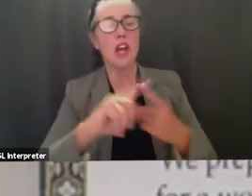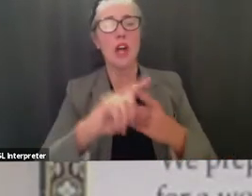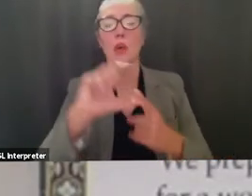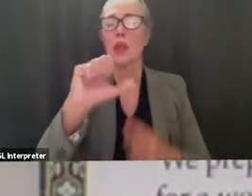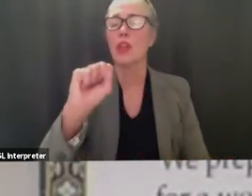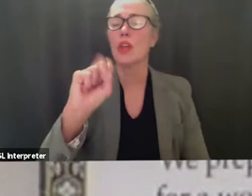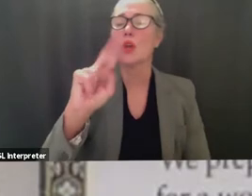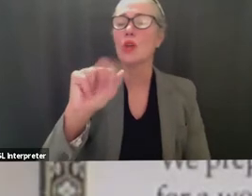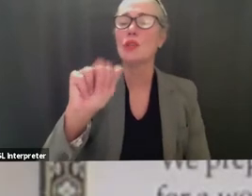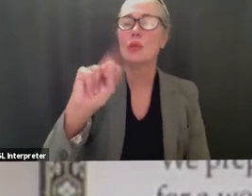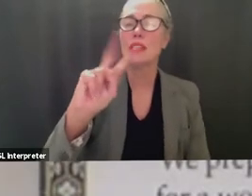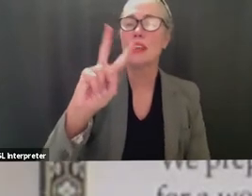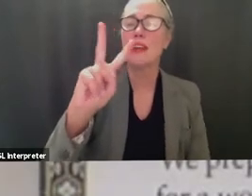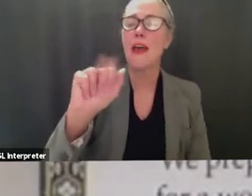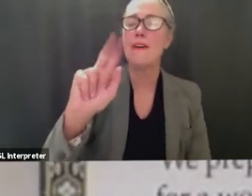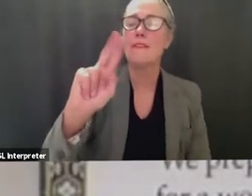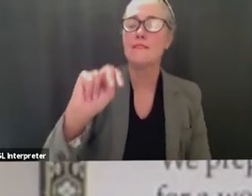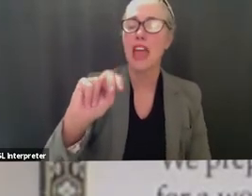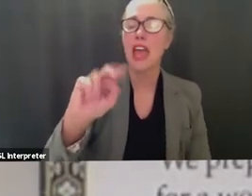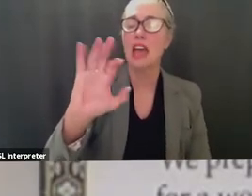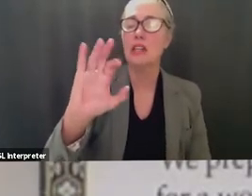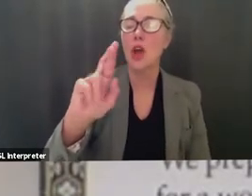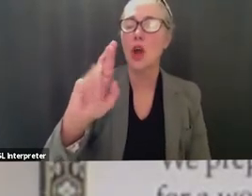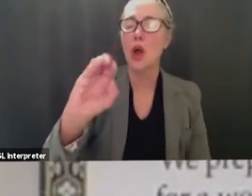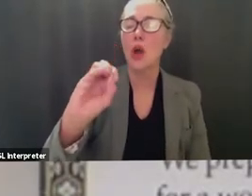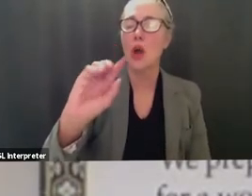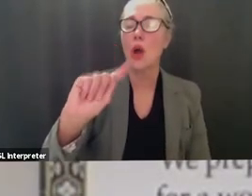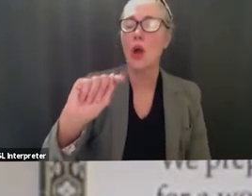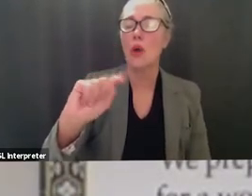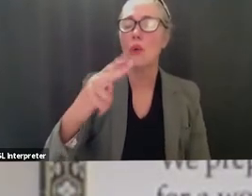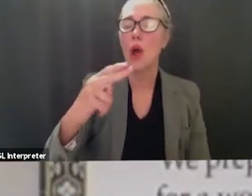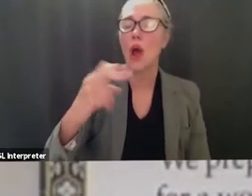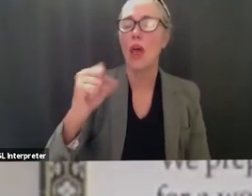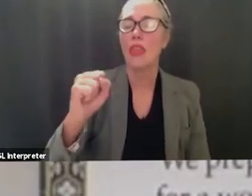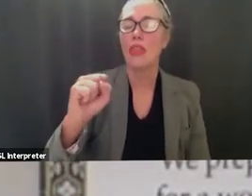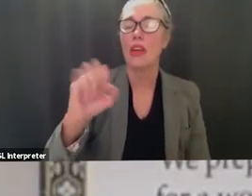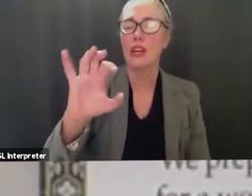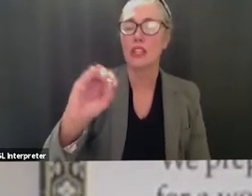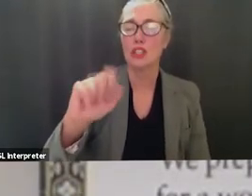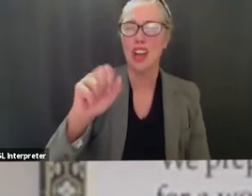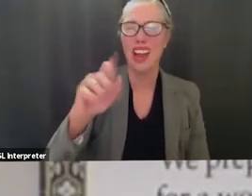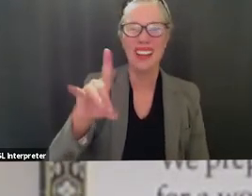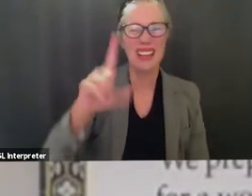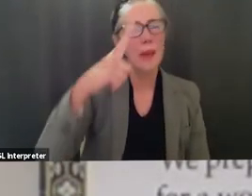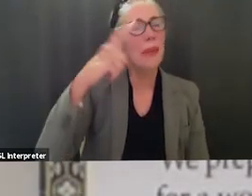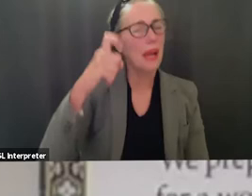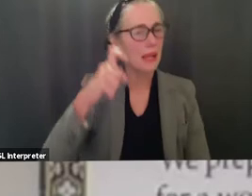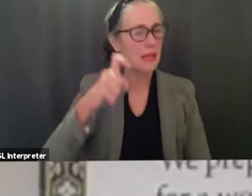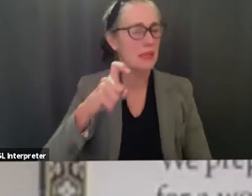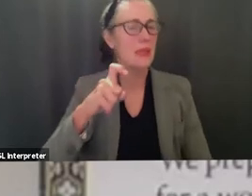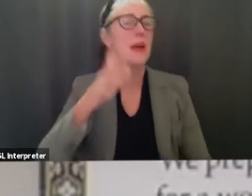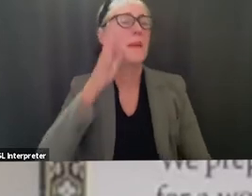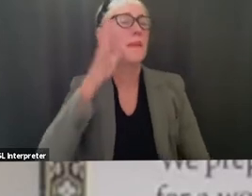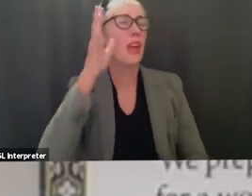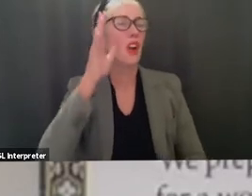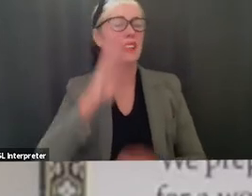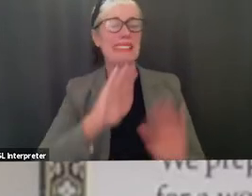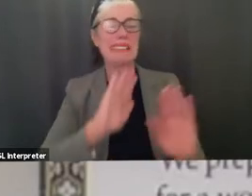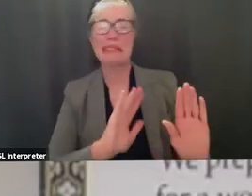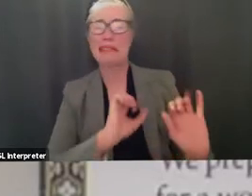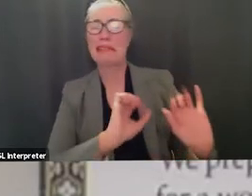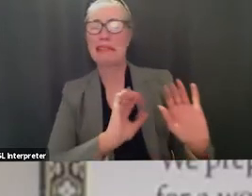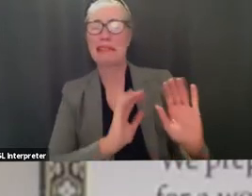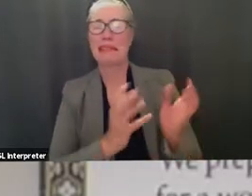um there is a hesitancy on the part of parents who um they're just